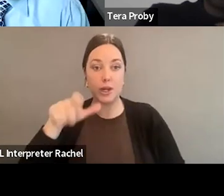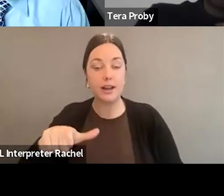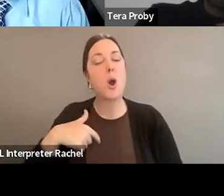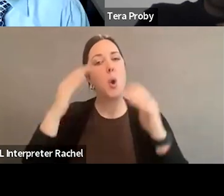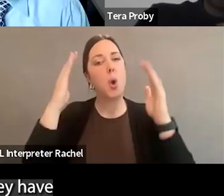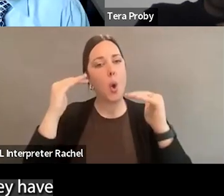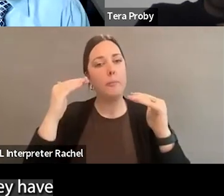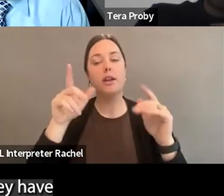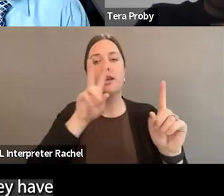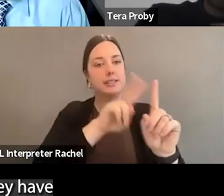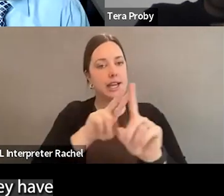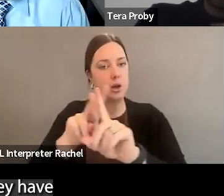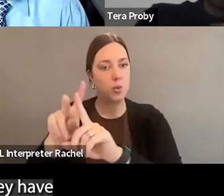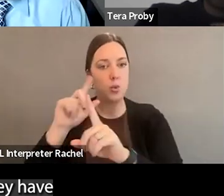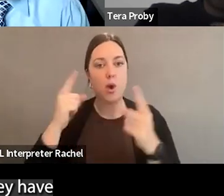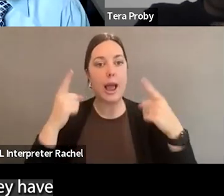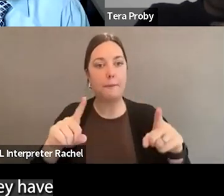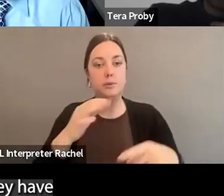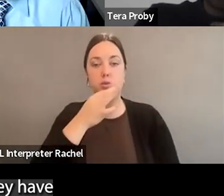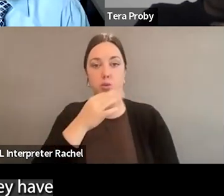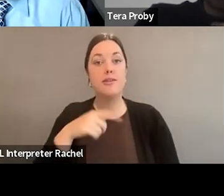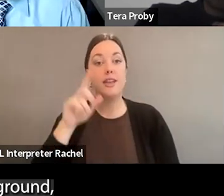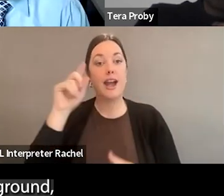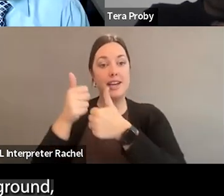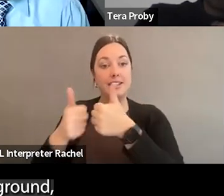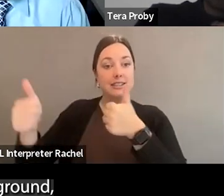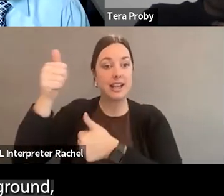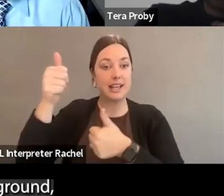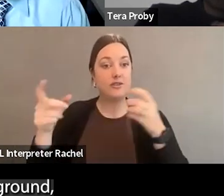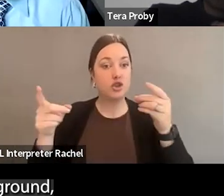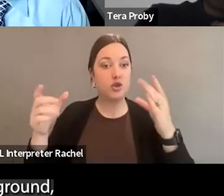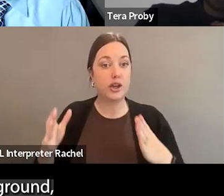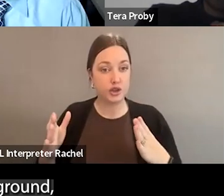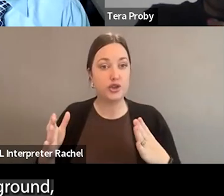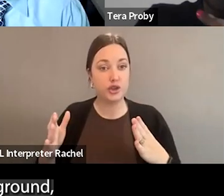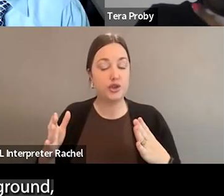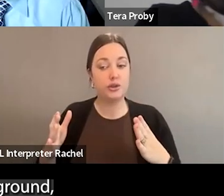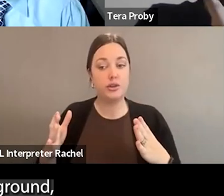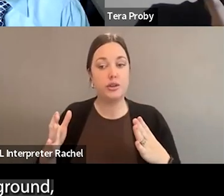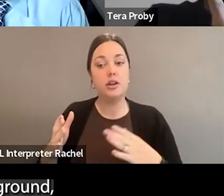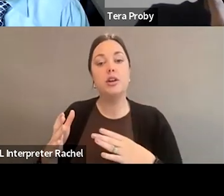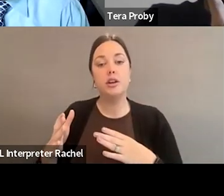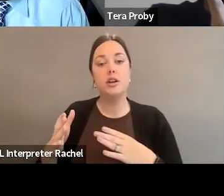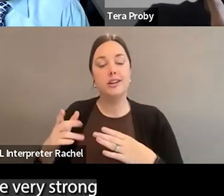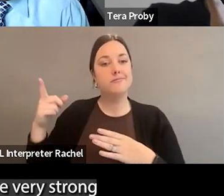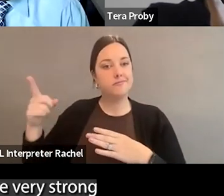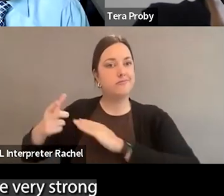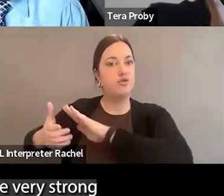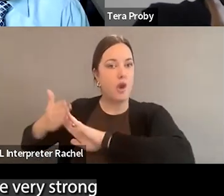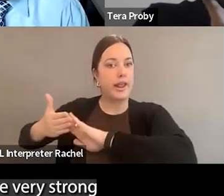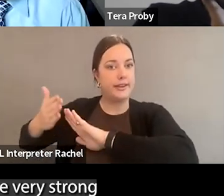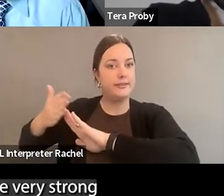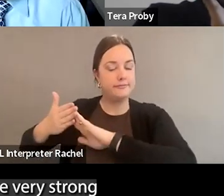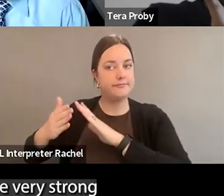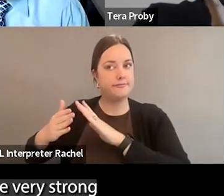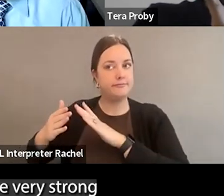soon. I do believe that they have an executive director, at least in the background, beginning work. And I